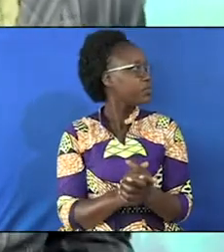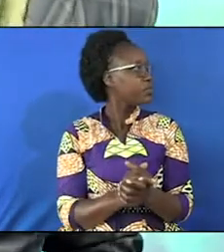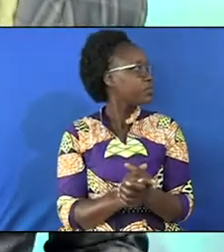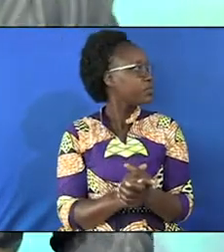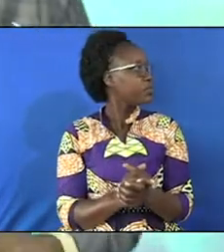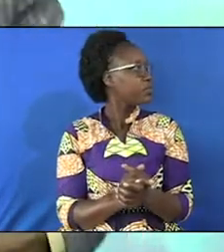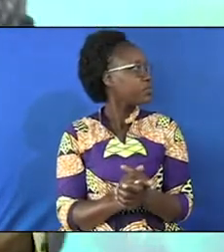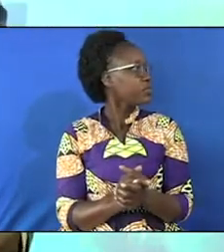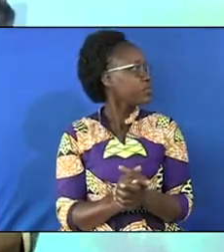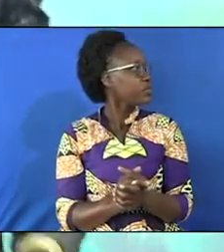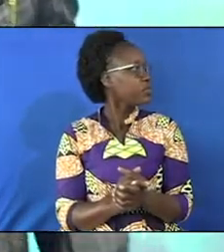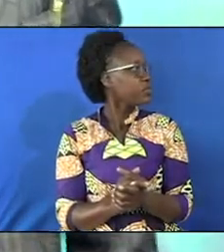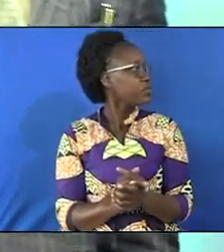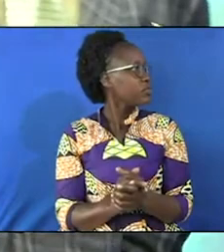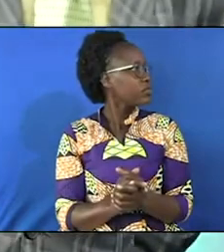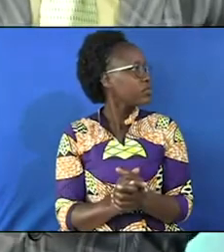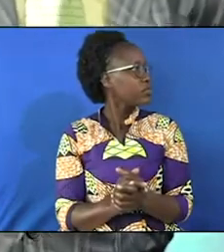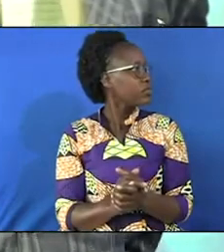me lie down